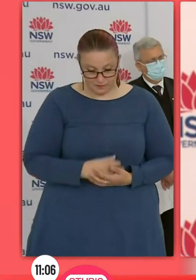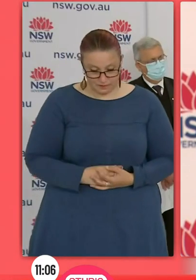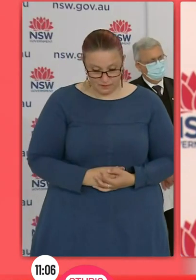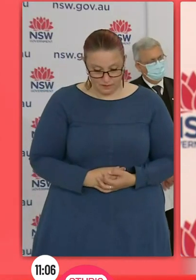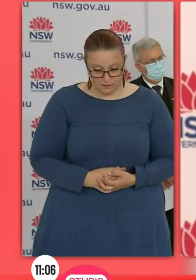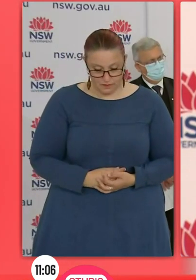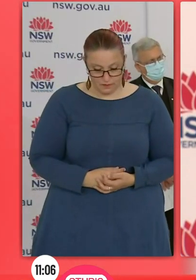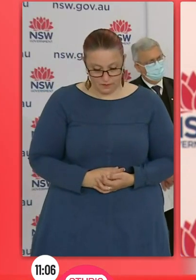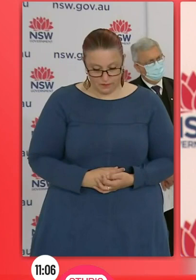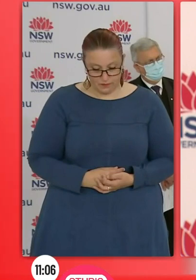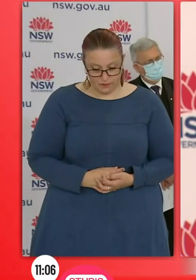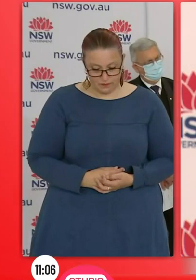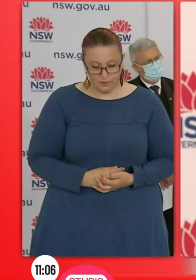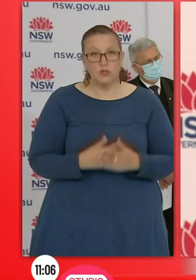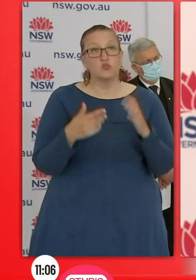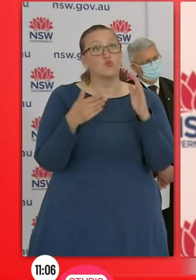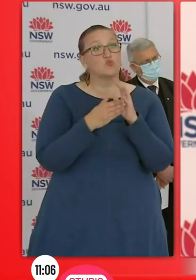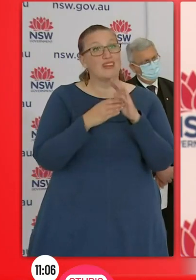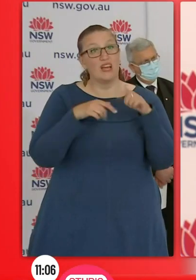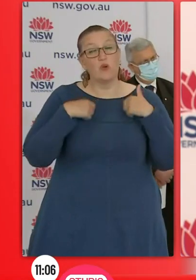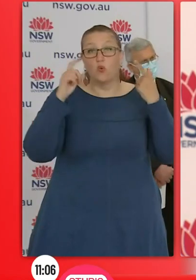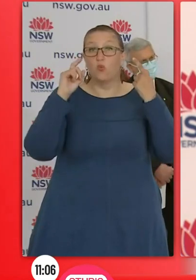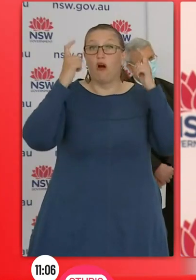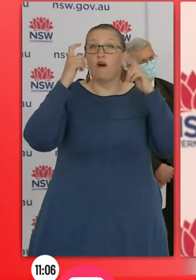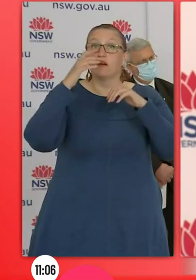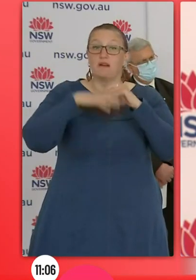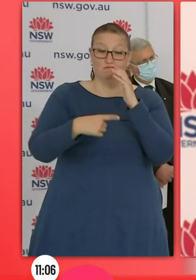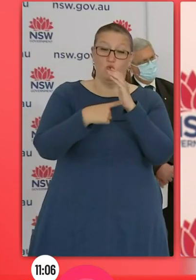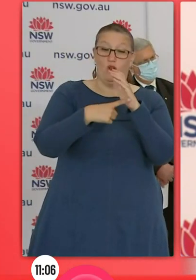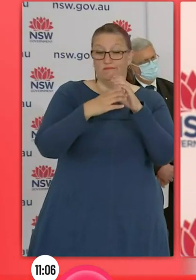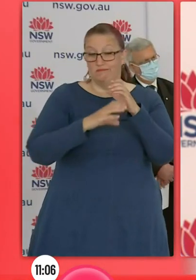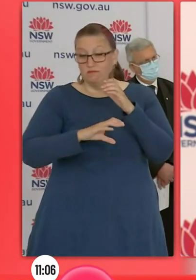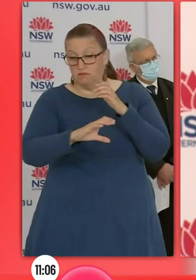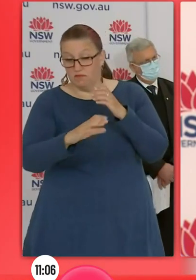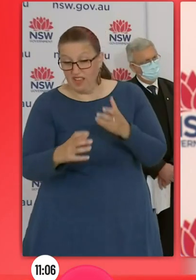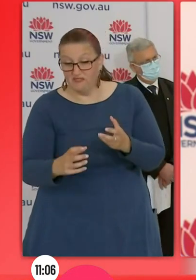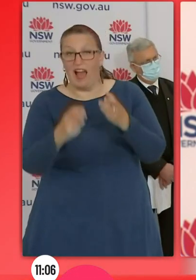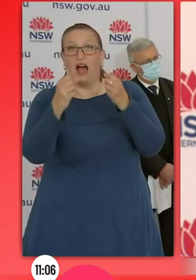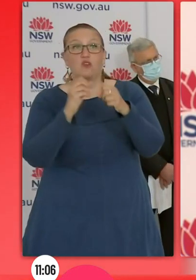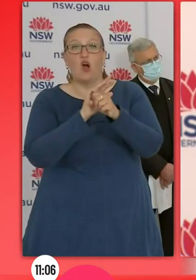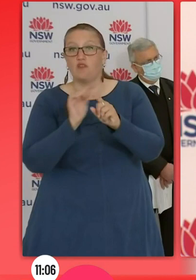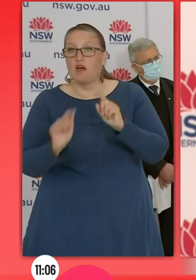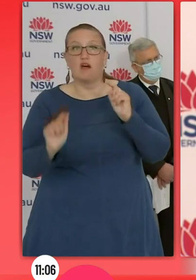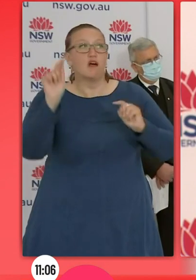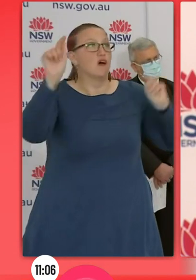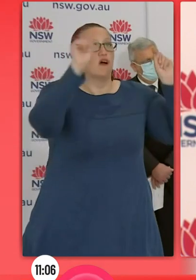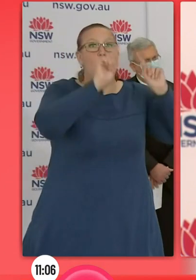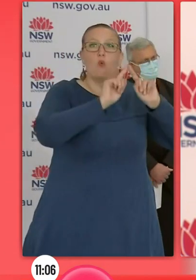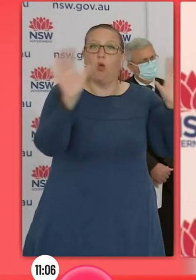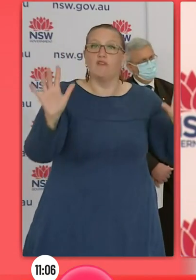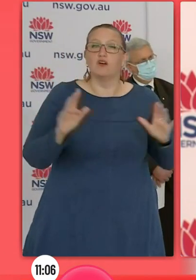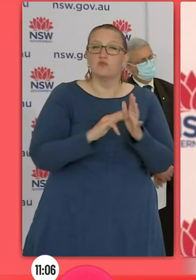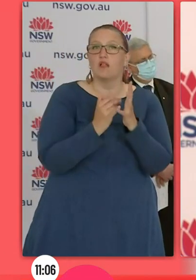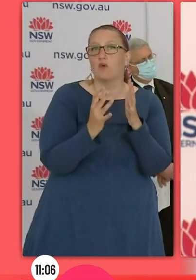concern today is that we have had sewage detections in quite a number of locations across NSW